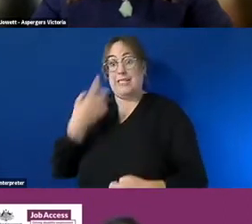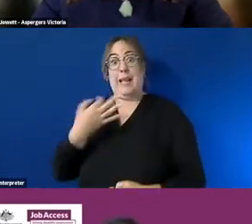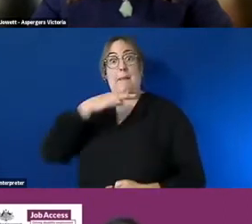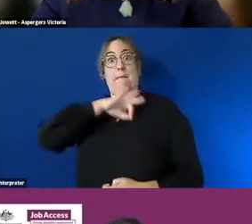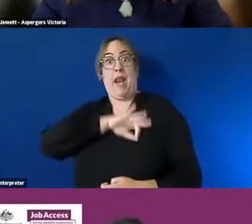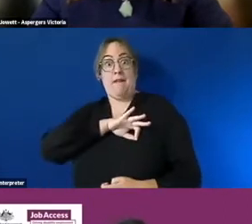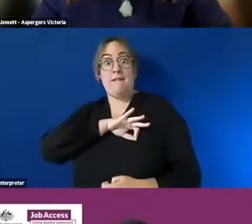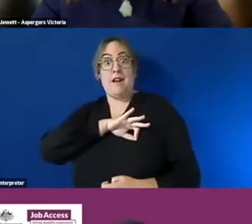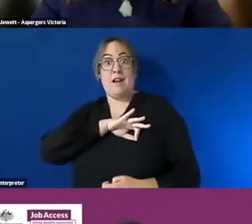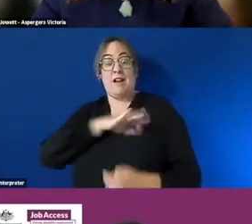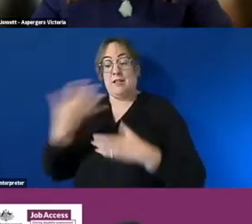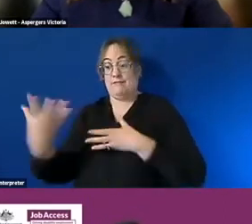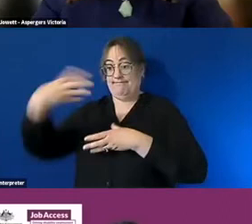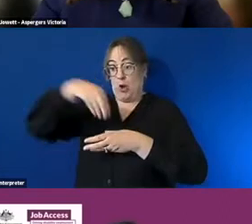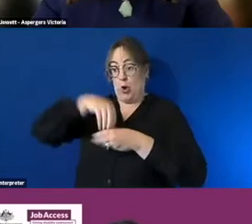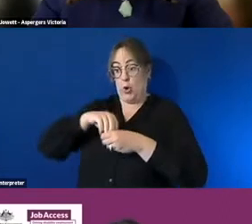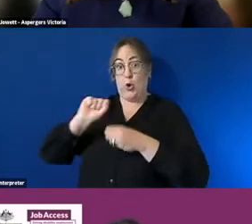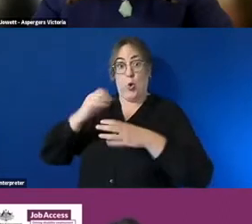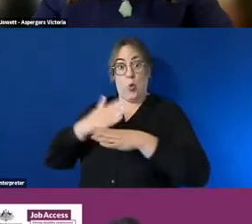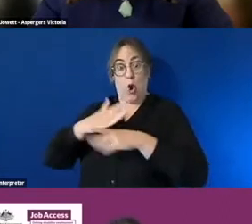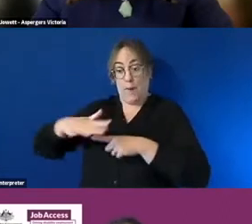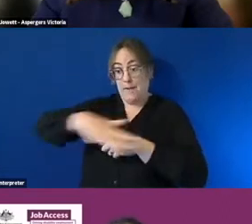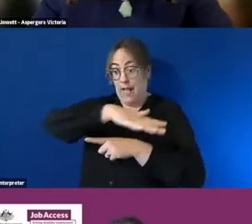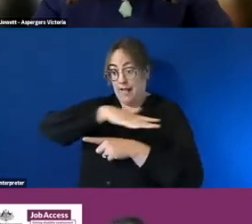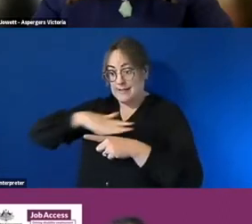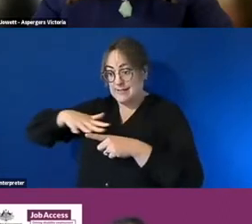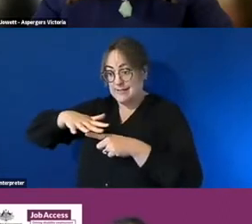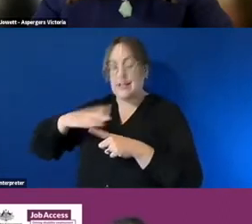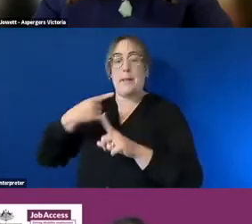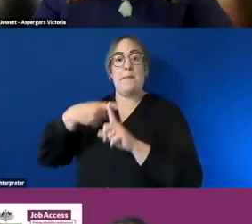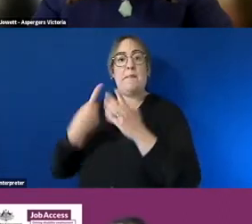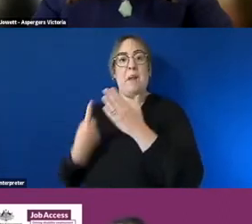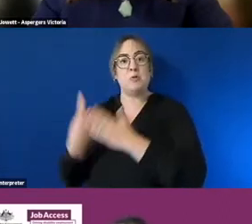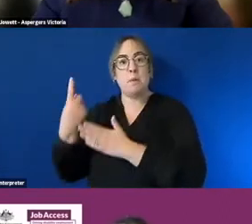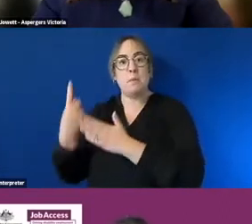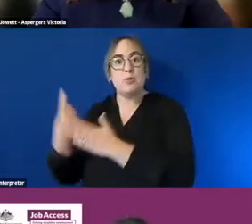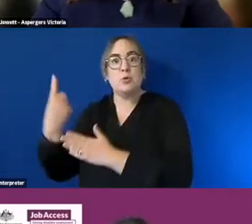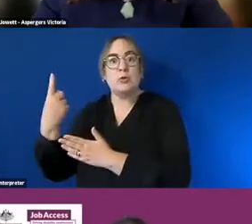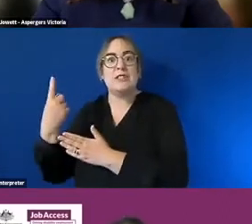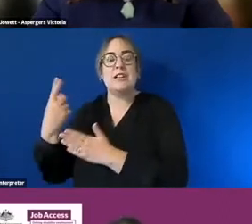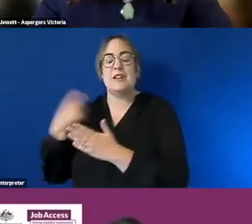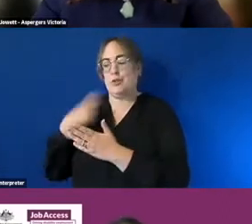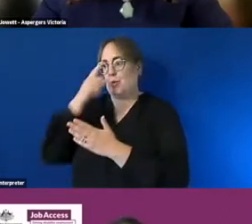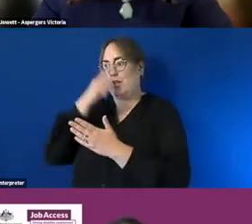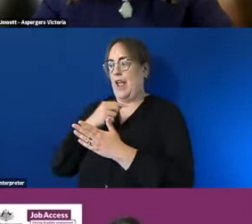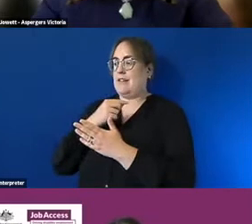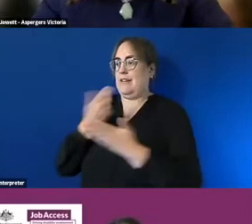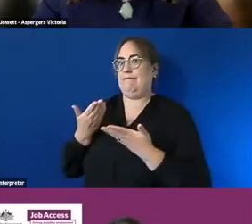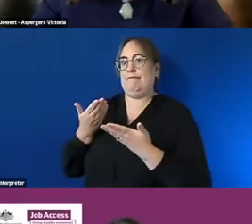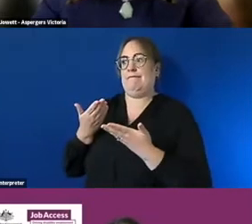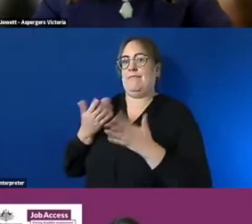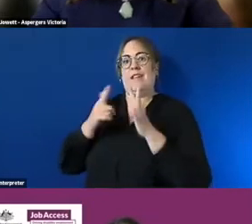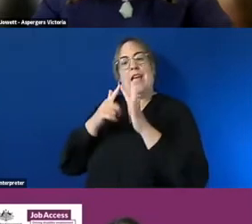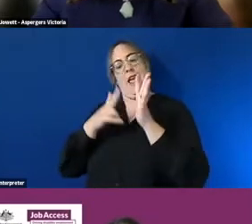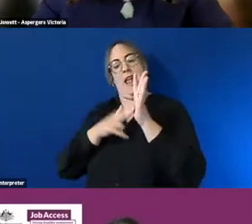are and what the opportunities that they can bring from uh involving people with disability in my